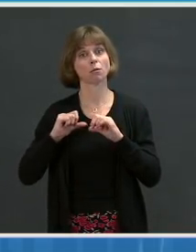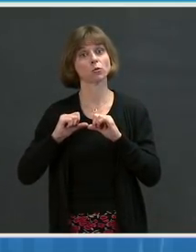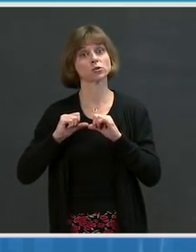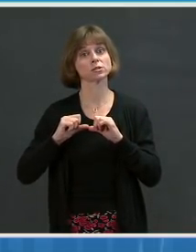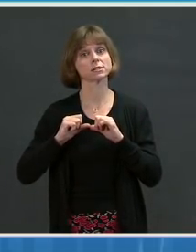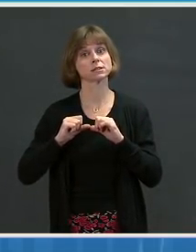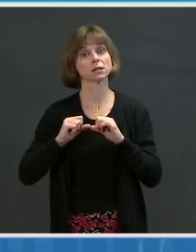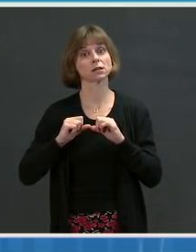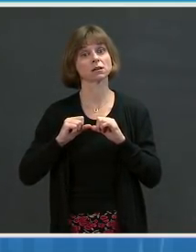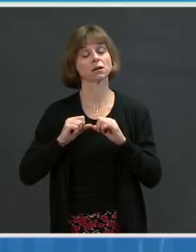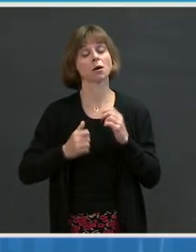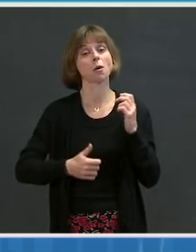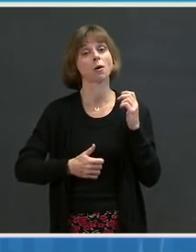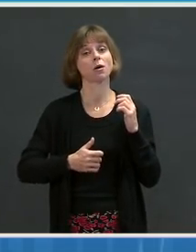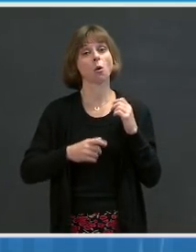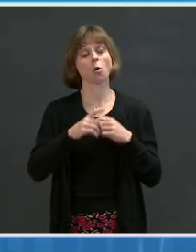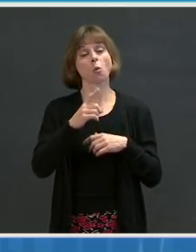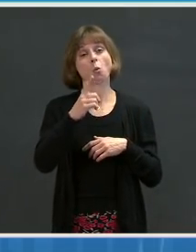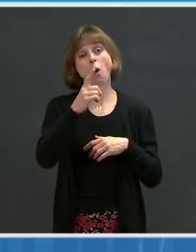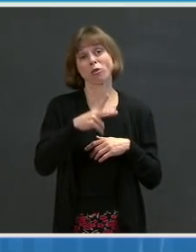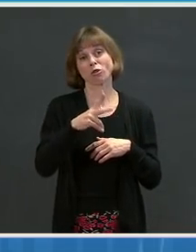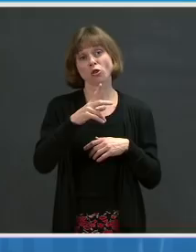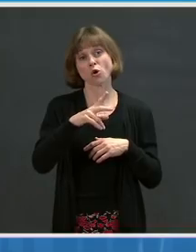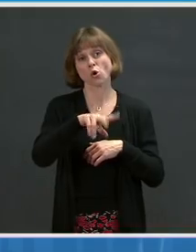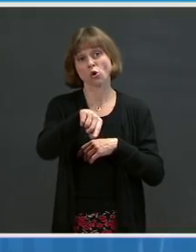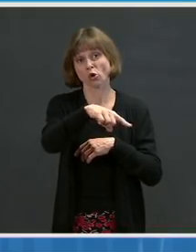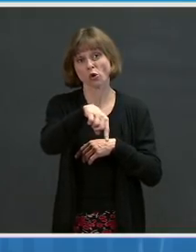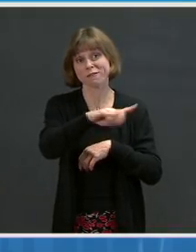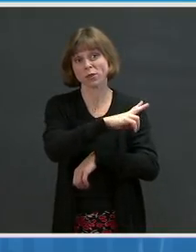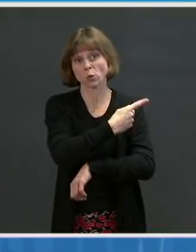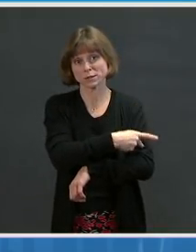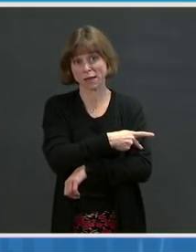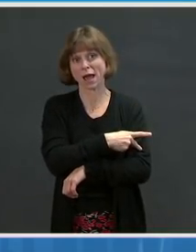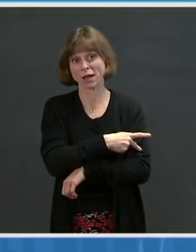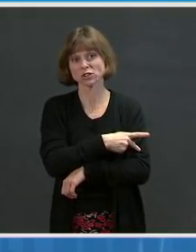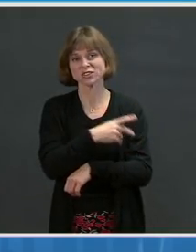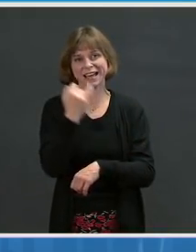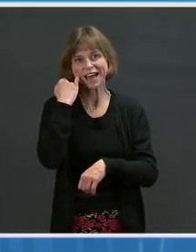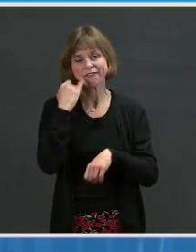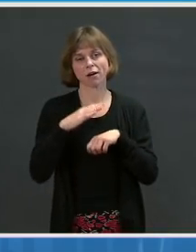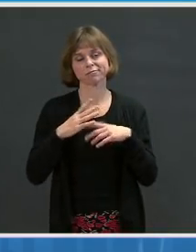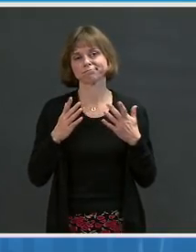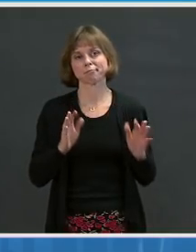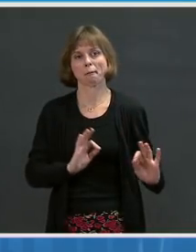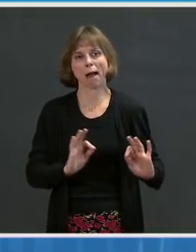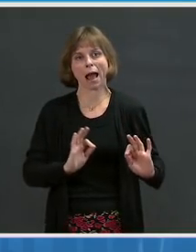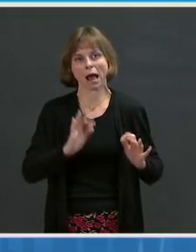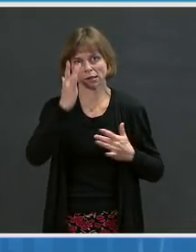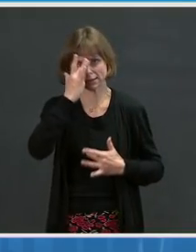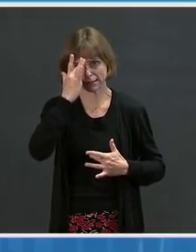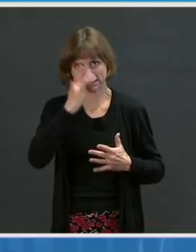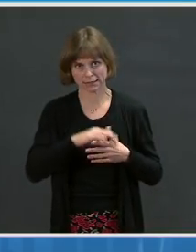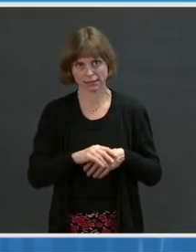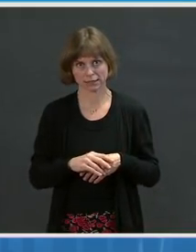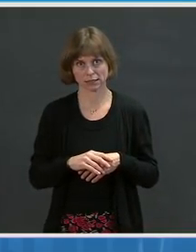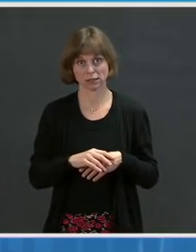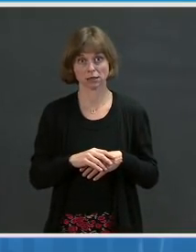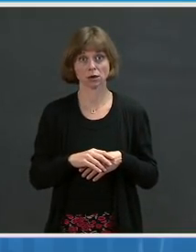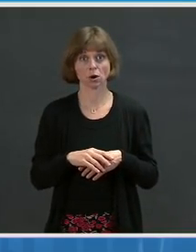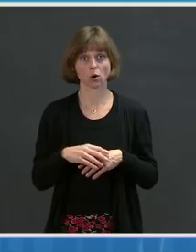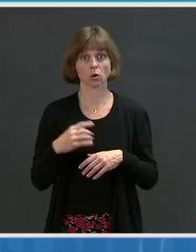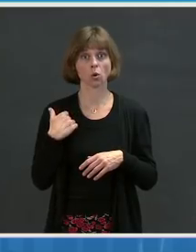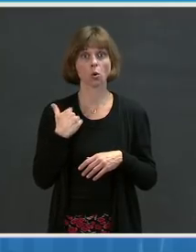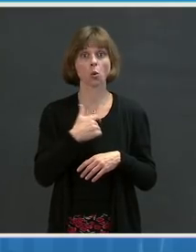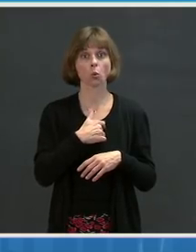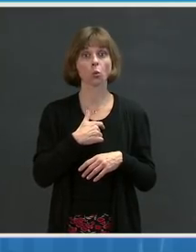by one-third of outpatients with mild disease. Next slide. What we did, we